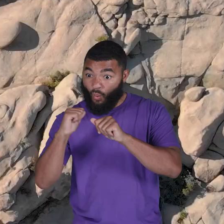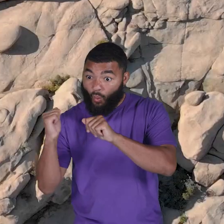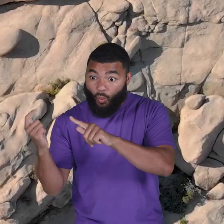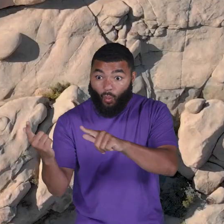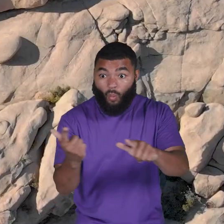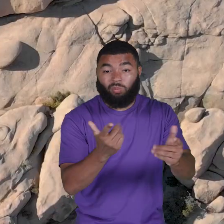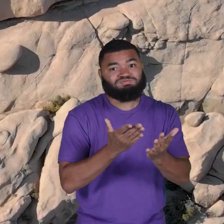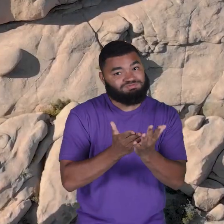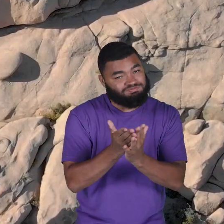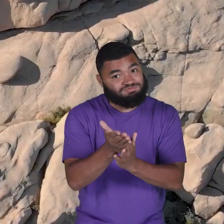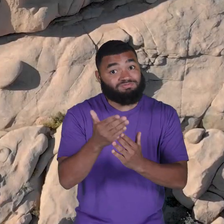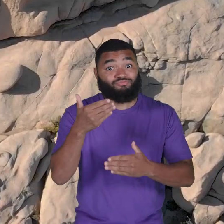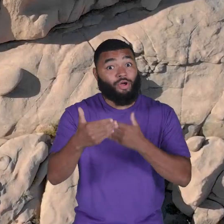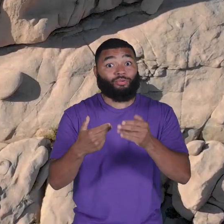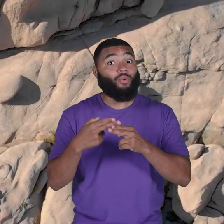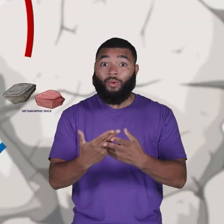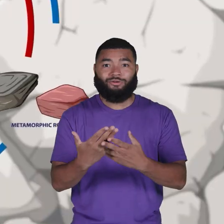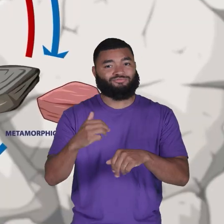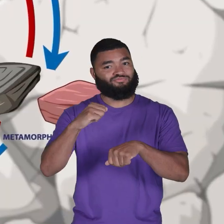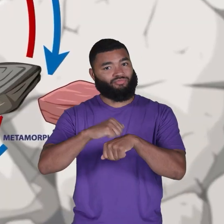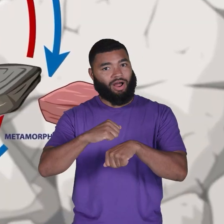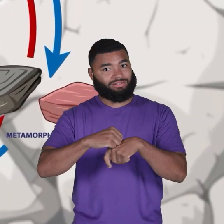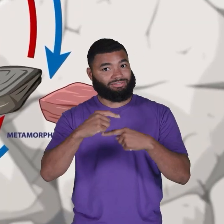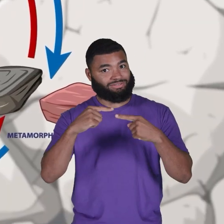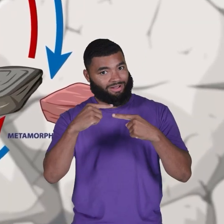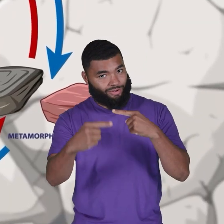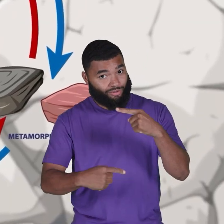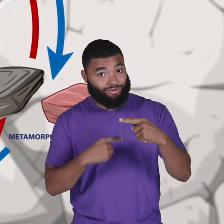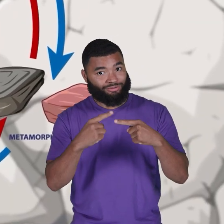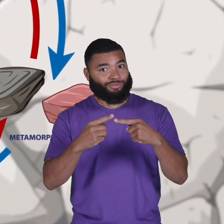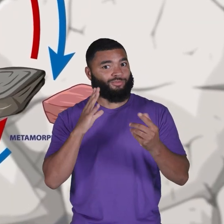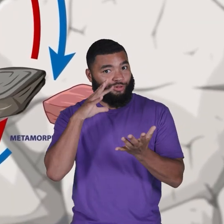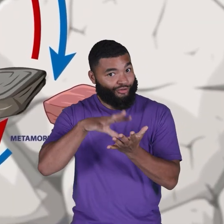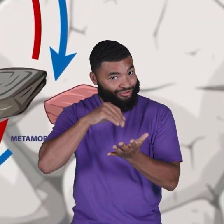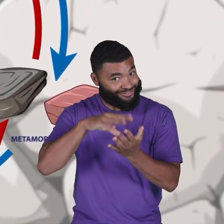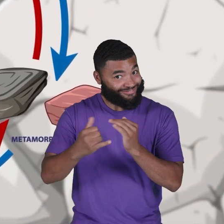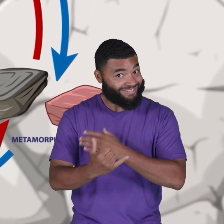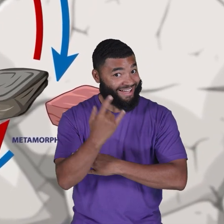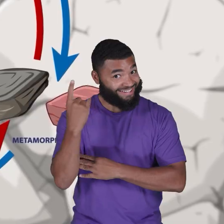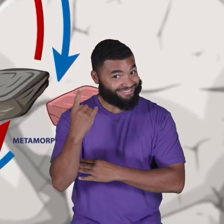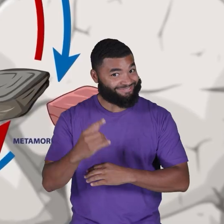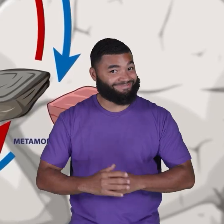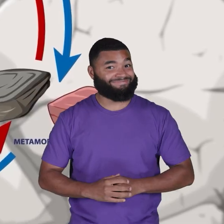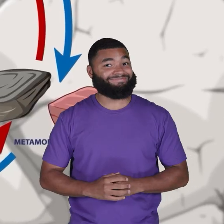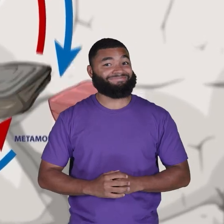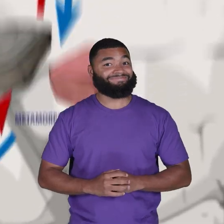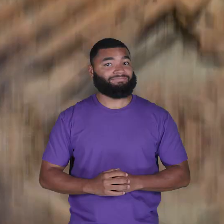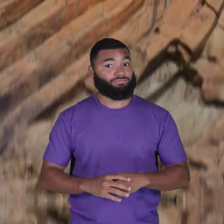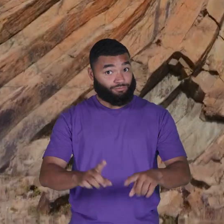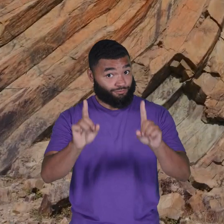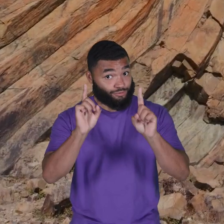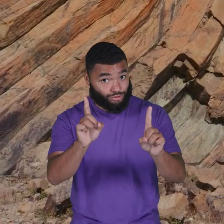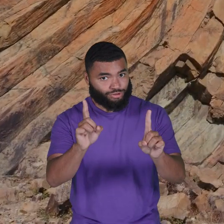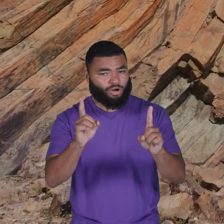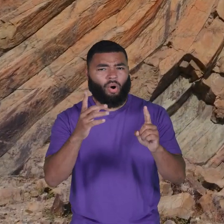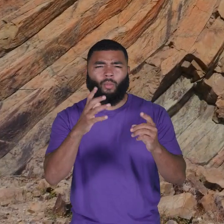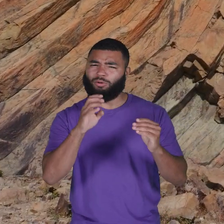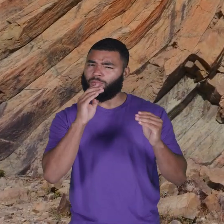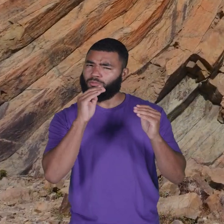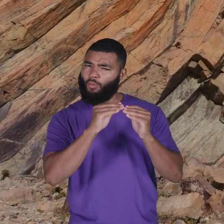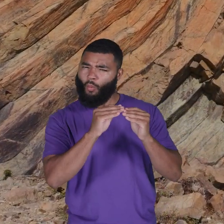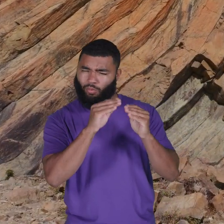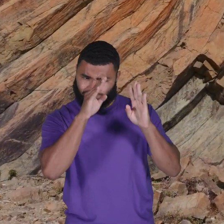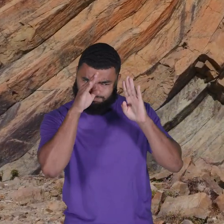they all go through a process called the rock cycle, which we are learning more about today. But first,